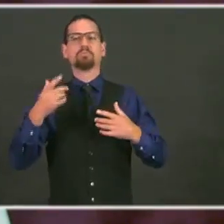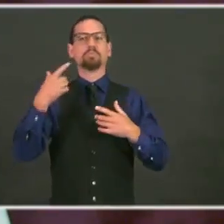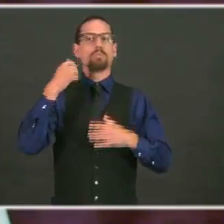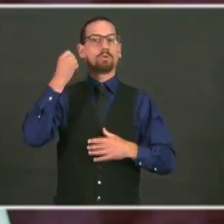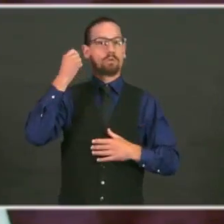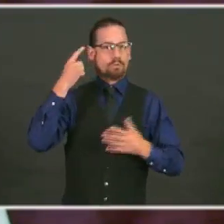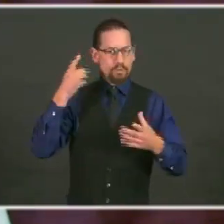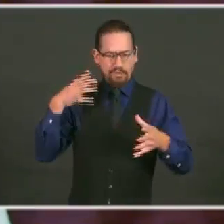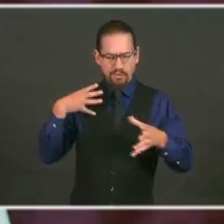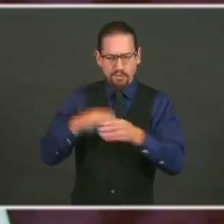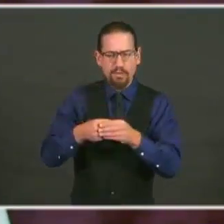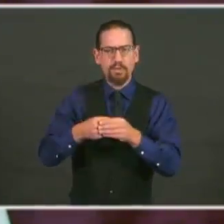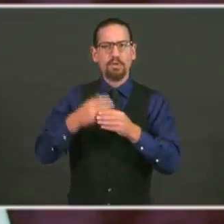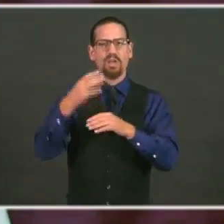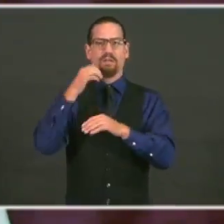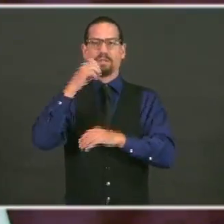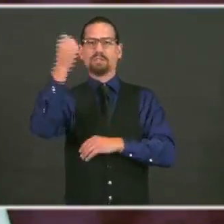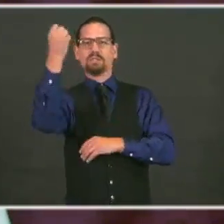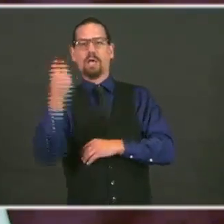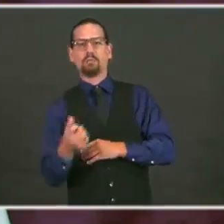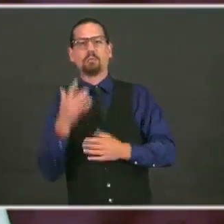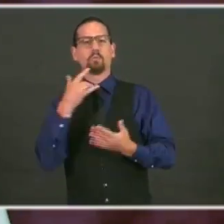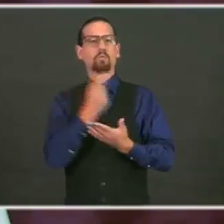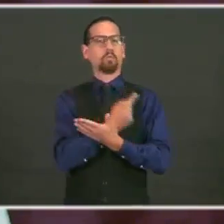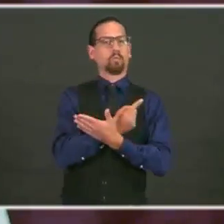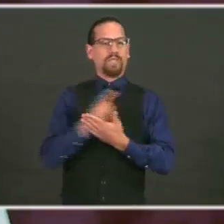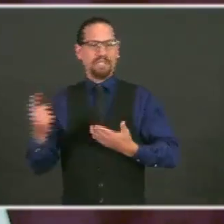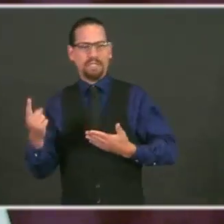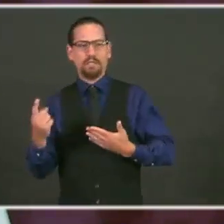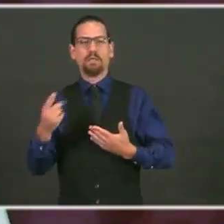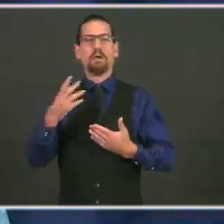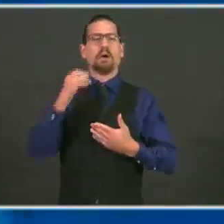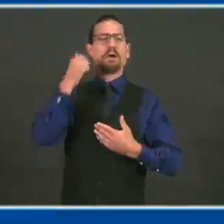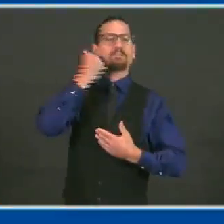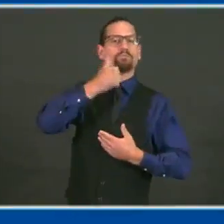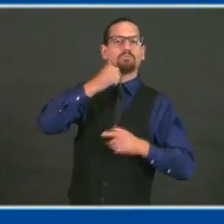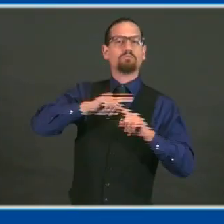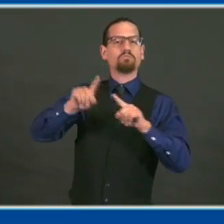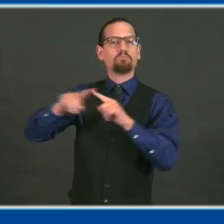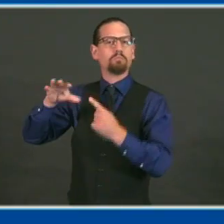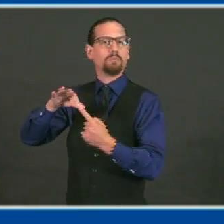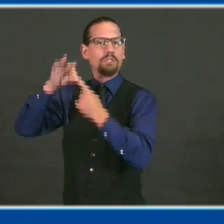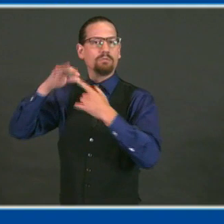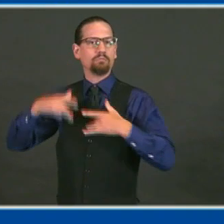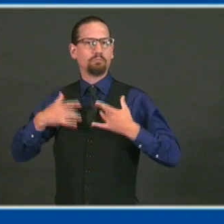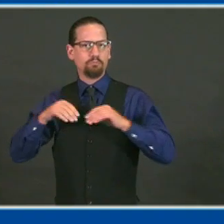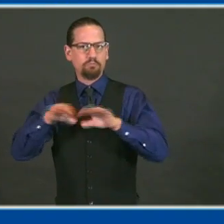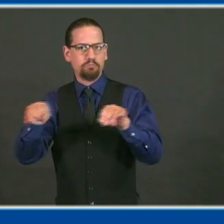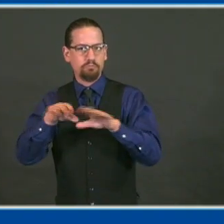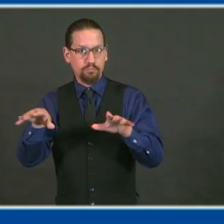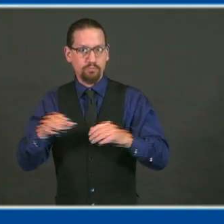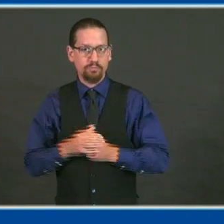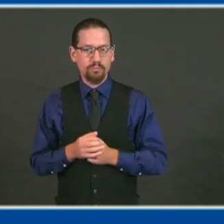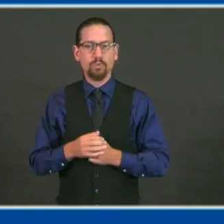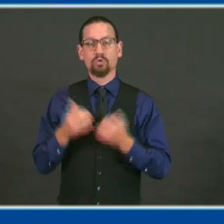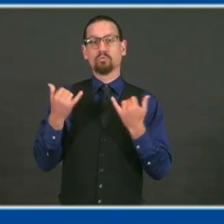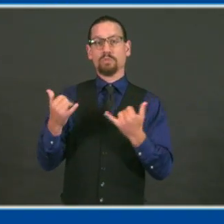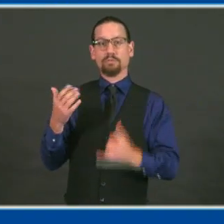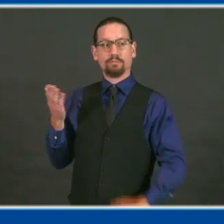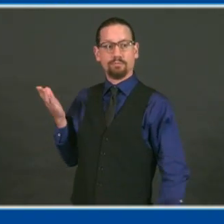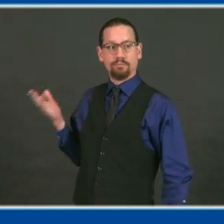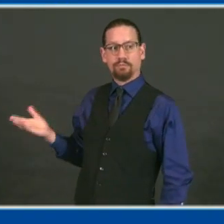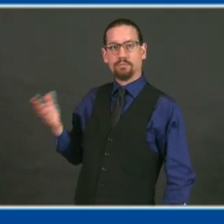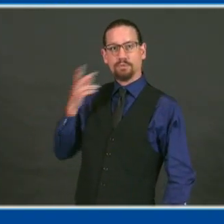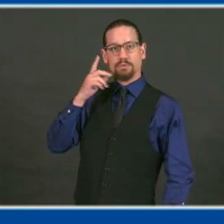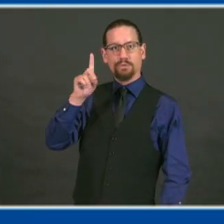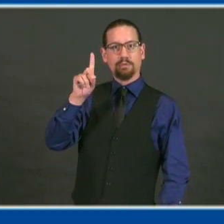keep yourselves informed. So we'll begin today, as we always do, with the data. Yesterday, and I ask you to please put that on